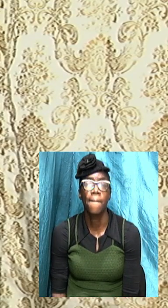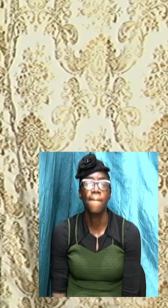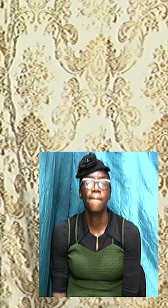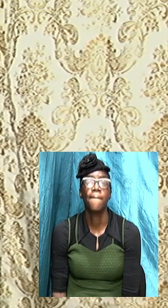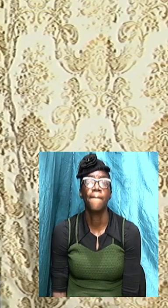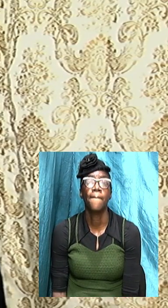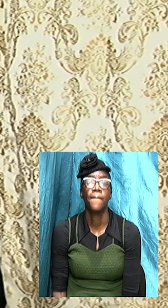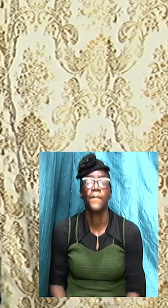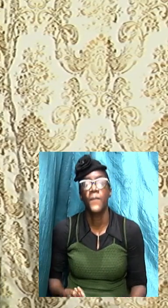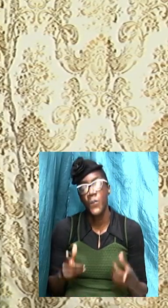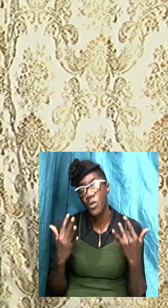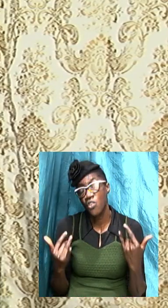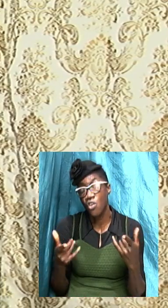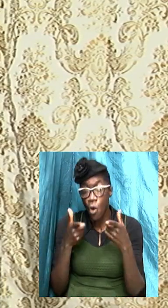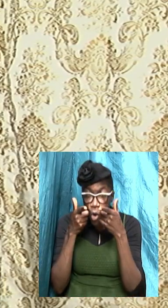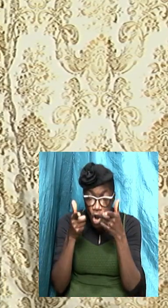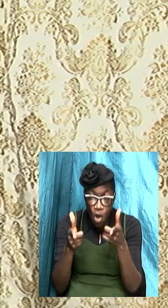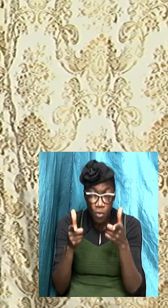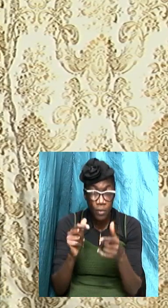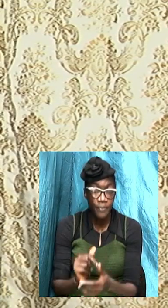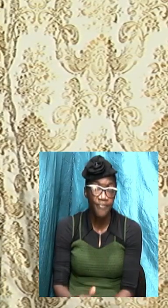so let us now look at